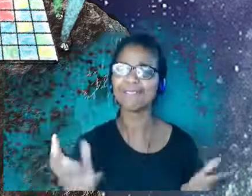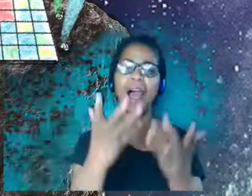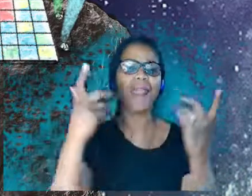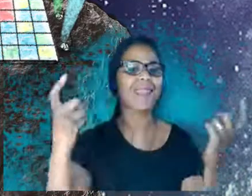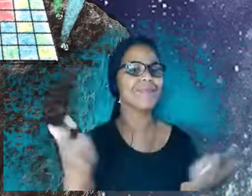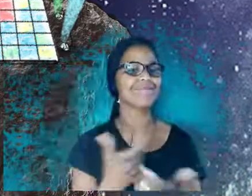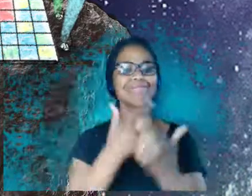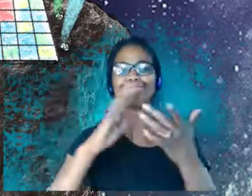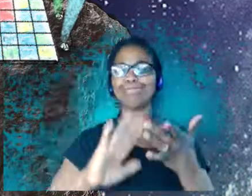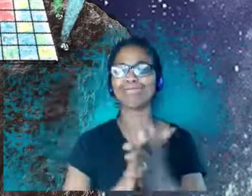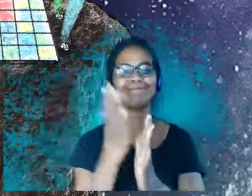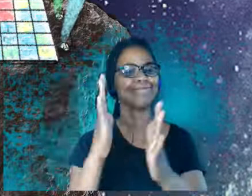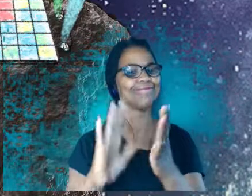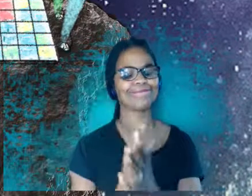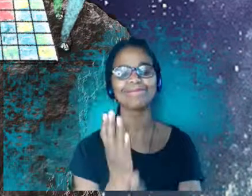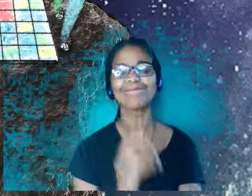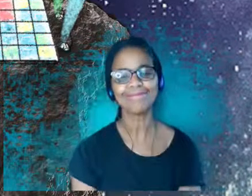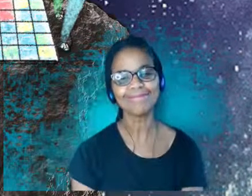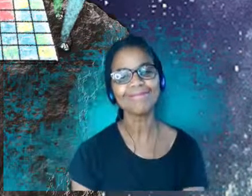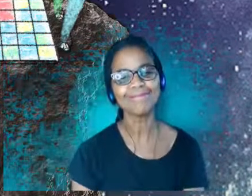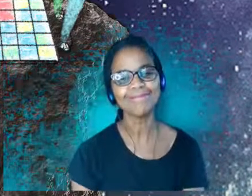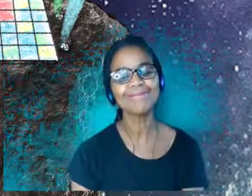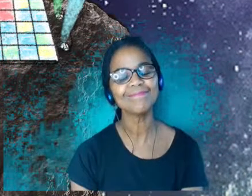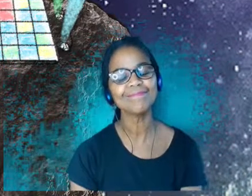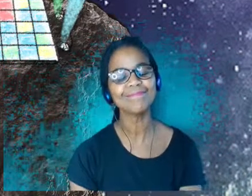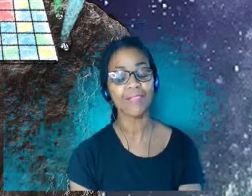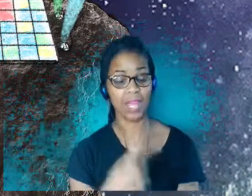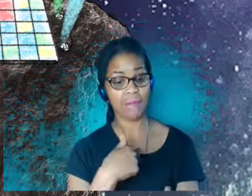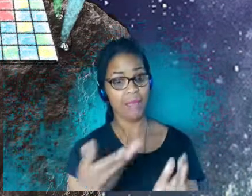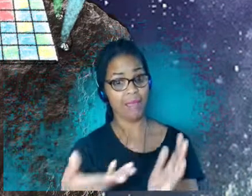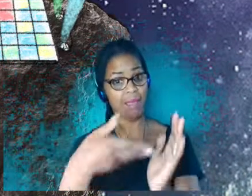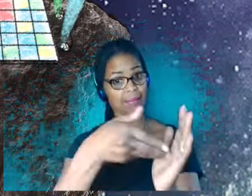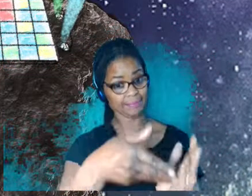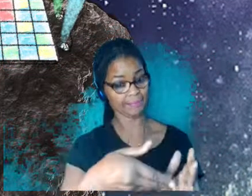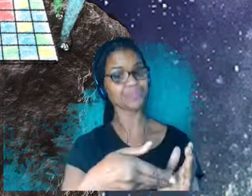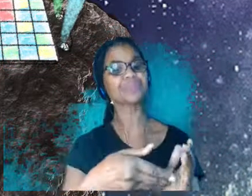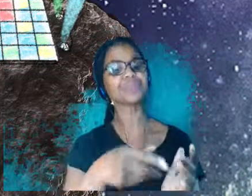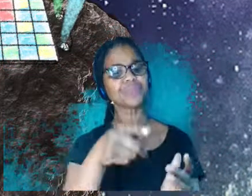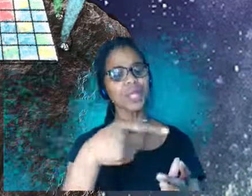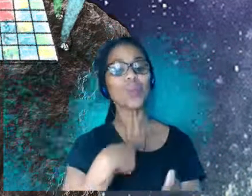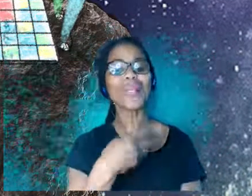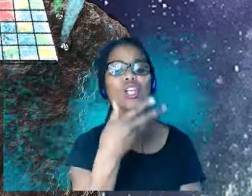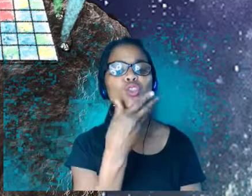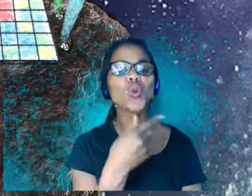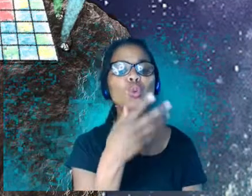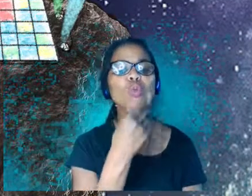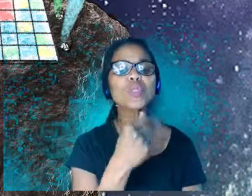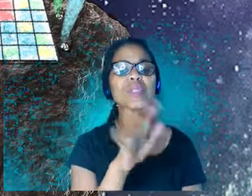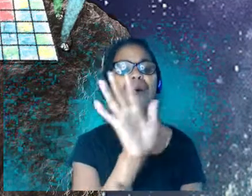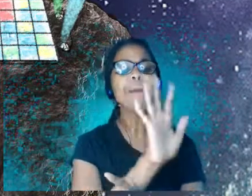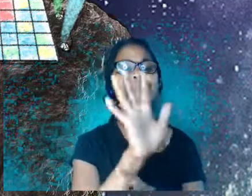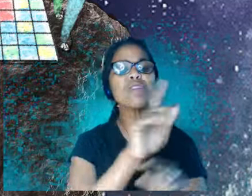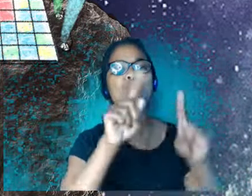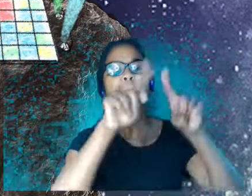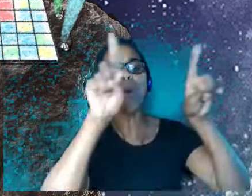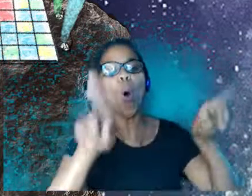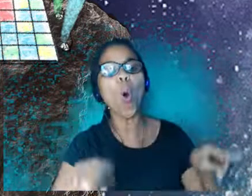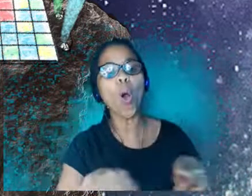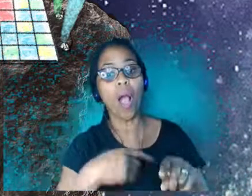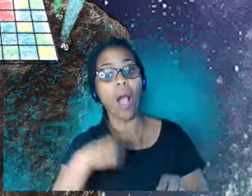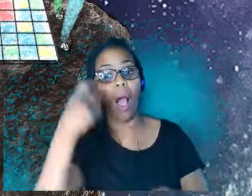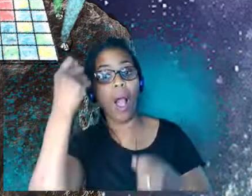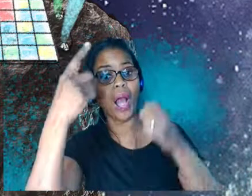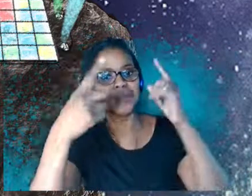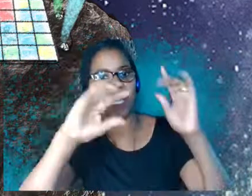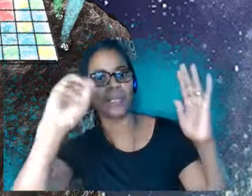And I would add like the way we worked on this was we just used a mural board and we just like, you know, kind of brain dumped all our ideas. And then that